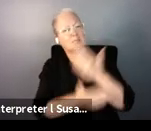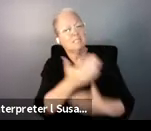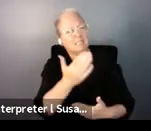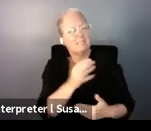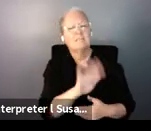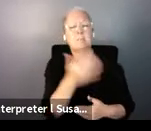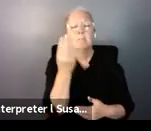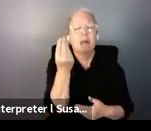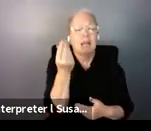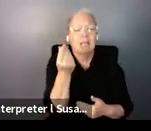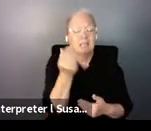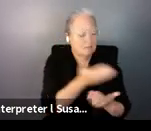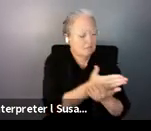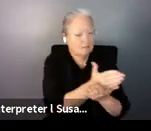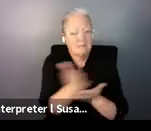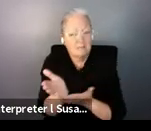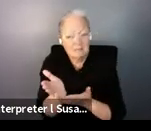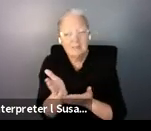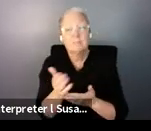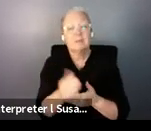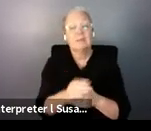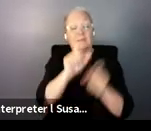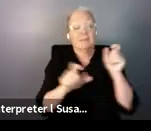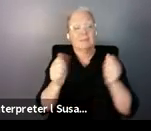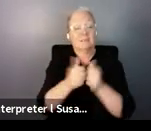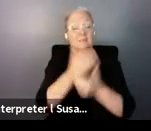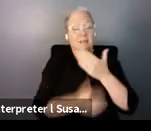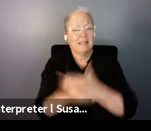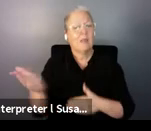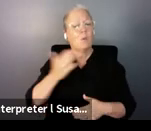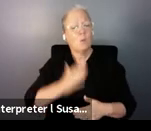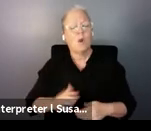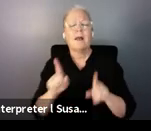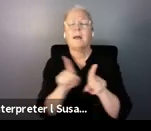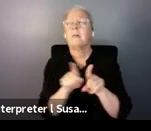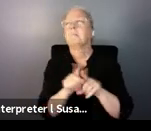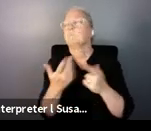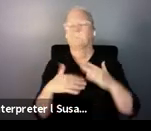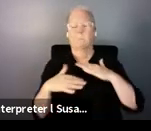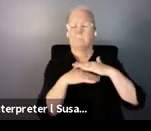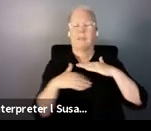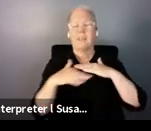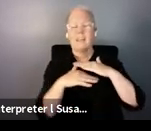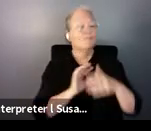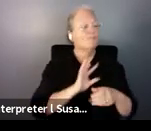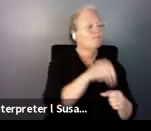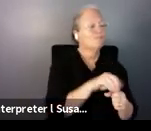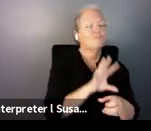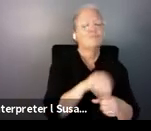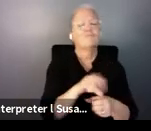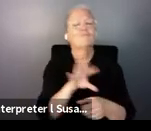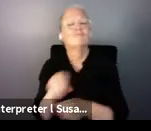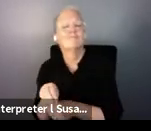while trying to achieve basic participation, we realize that support is actually